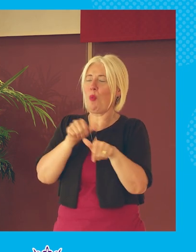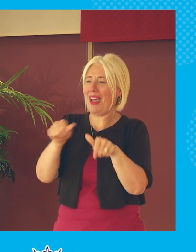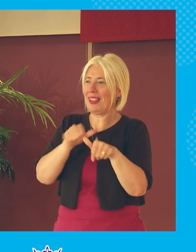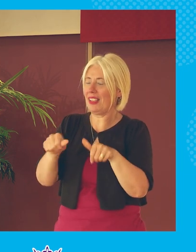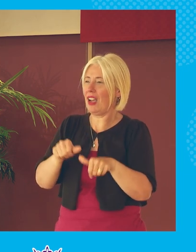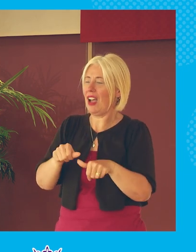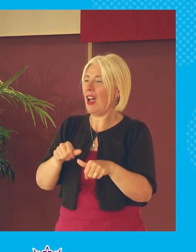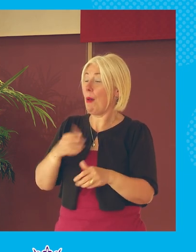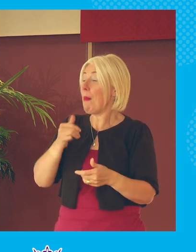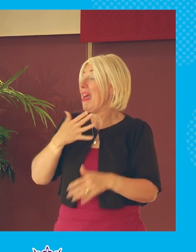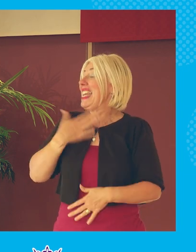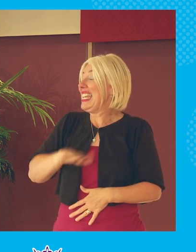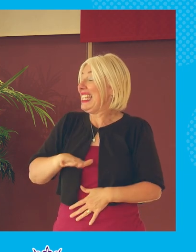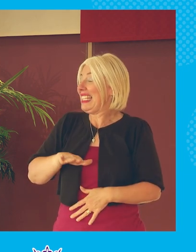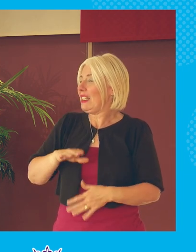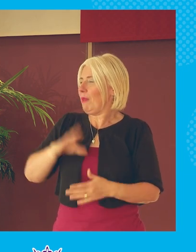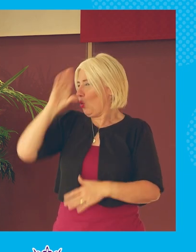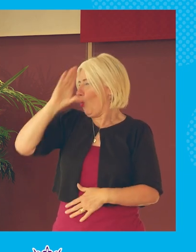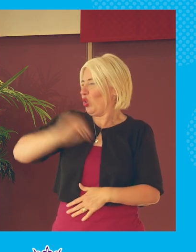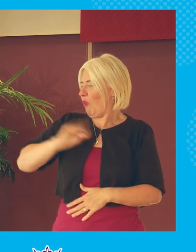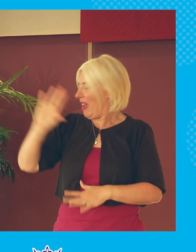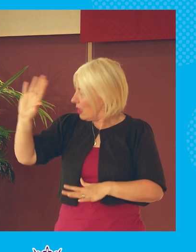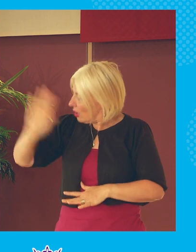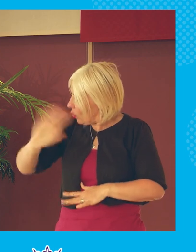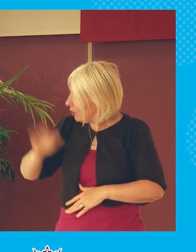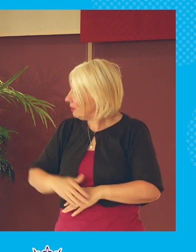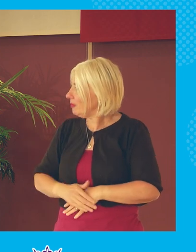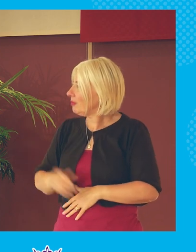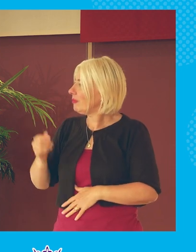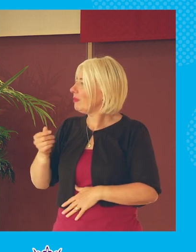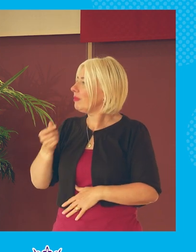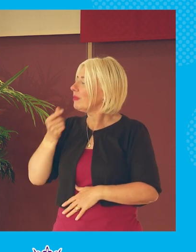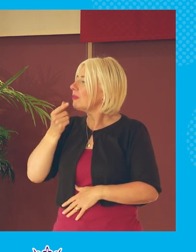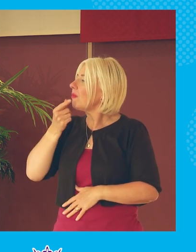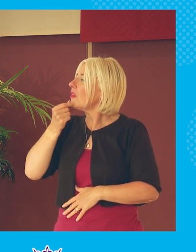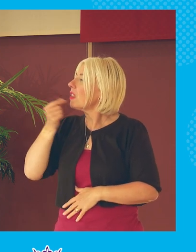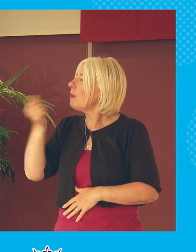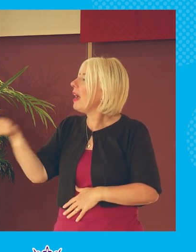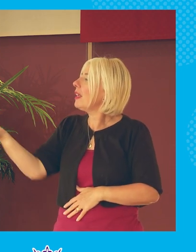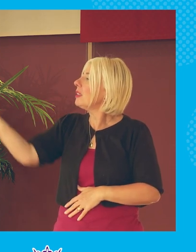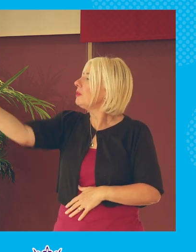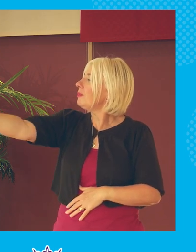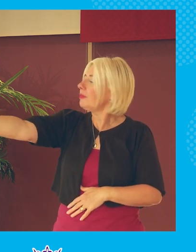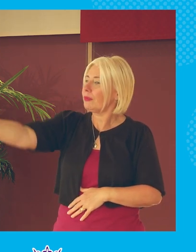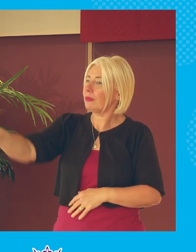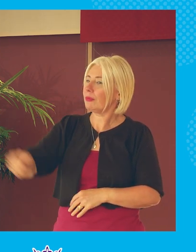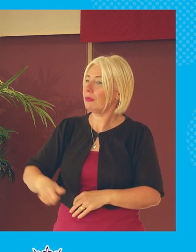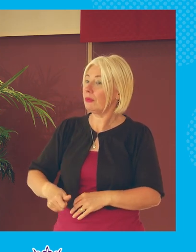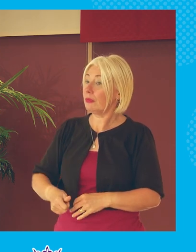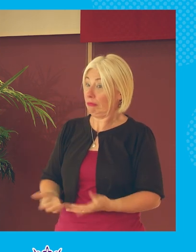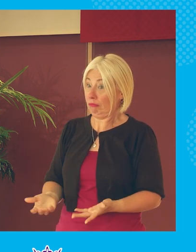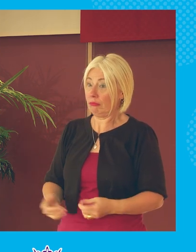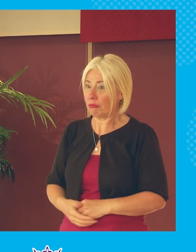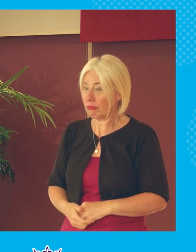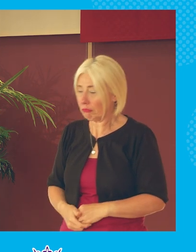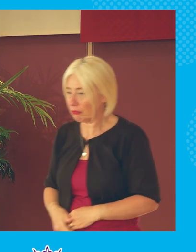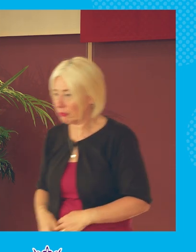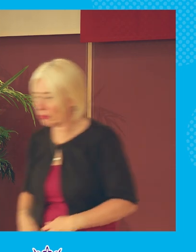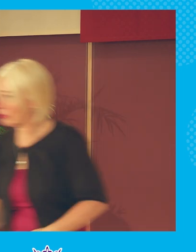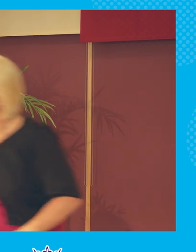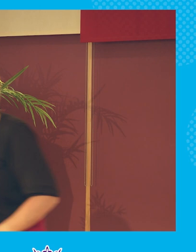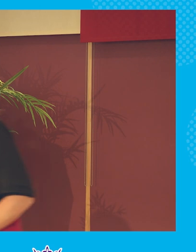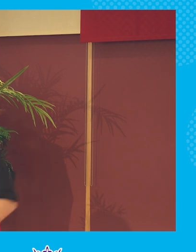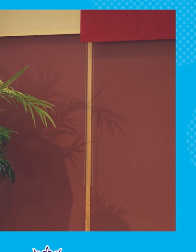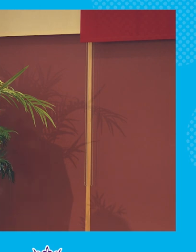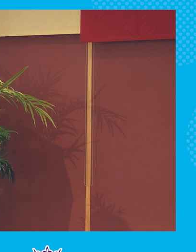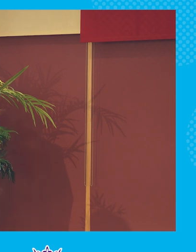orthopedic shoes um which i probably need but i don't need reminded um right the gentleman in the second row i think